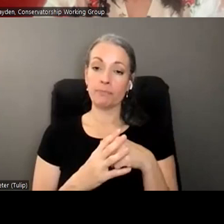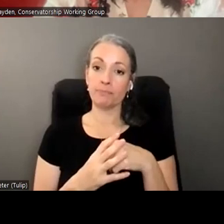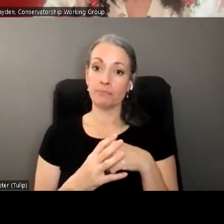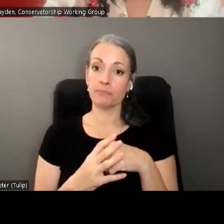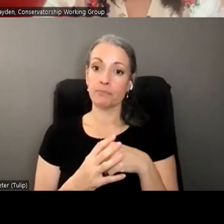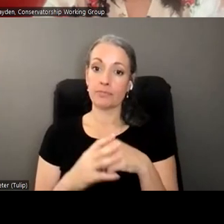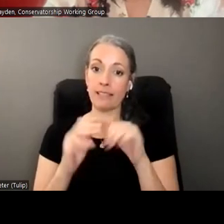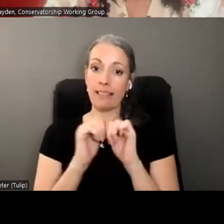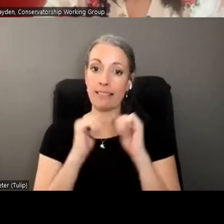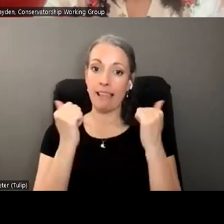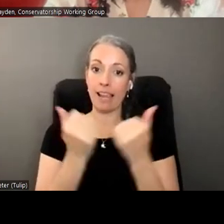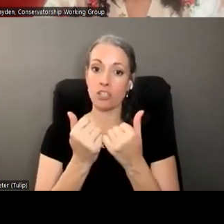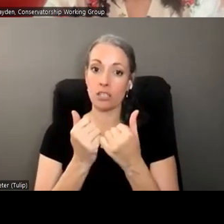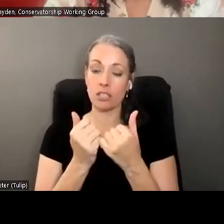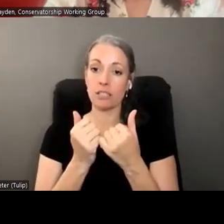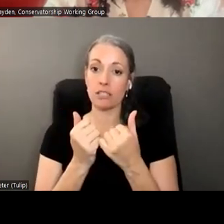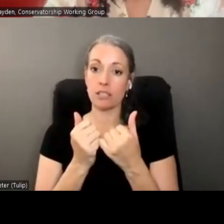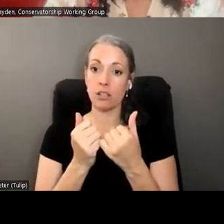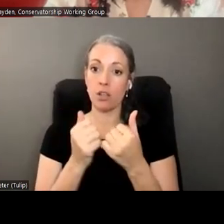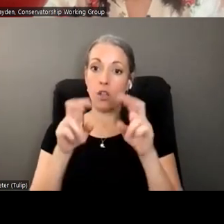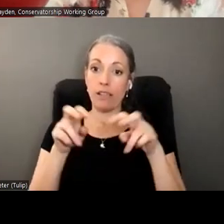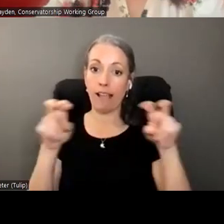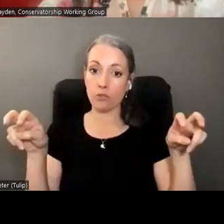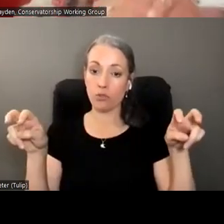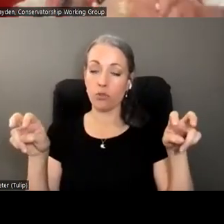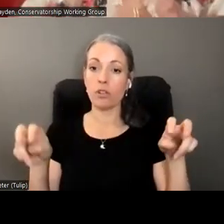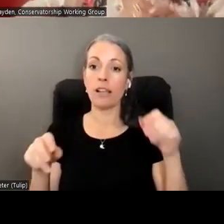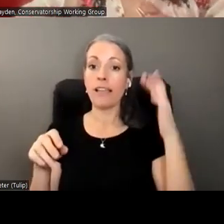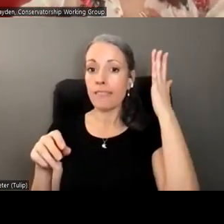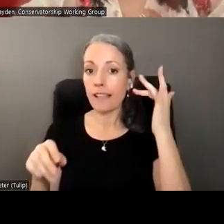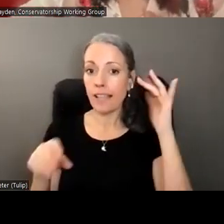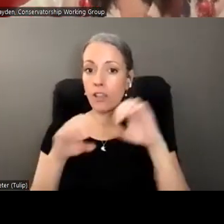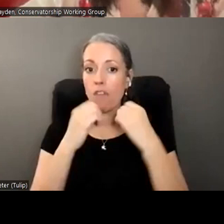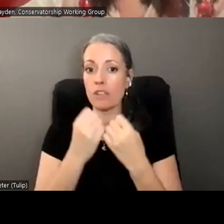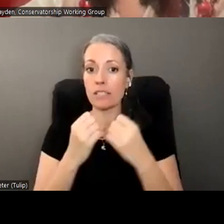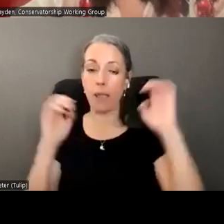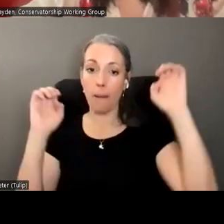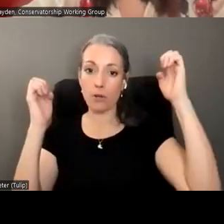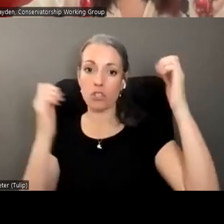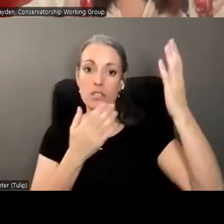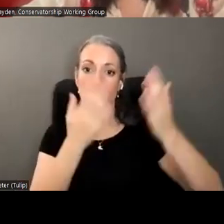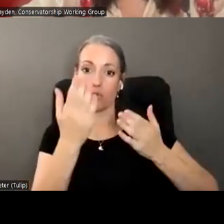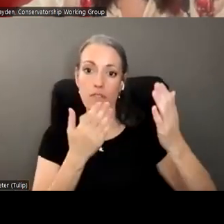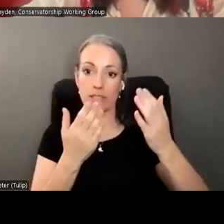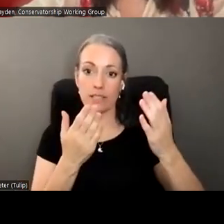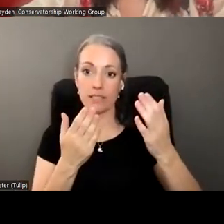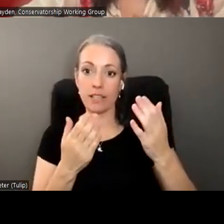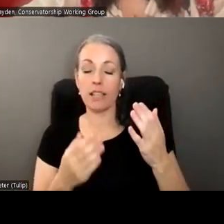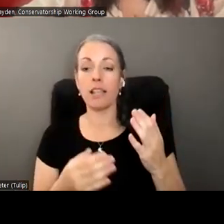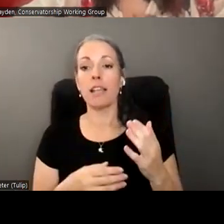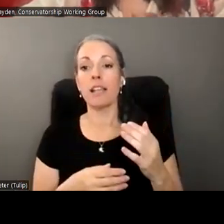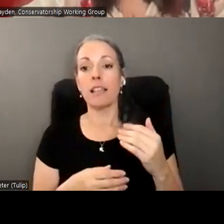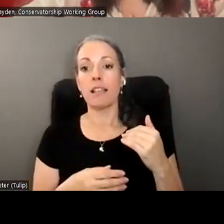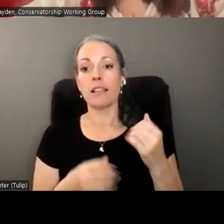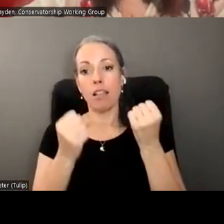agencies that's represented on the council is the California Office of Emergency Services that does a of victim services. And,